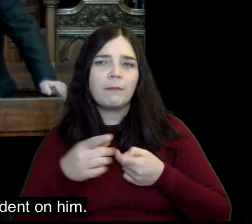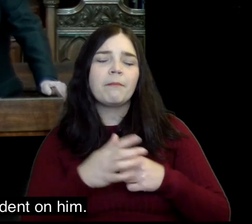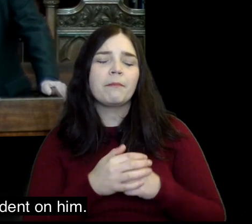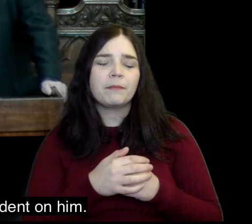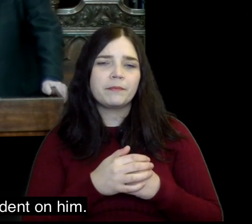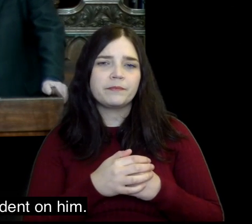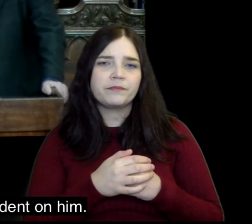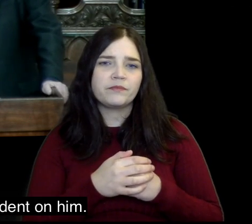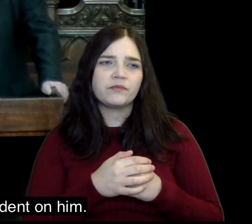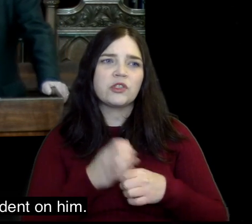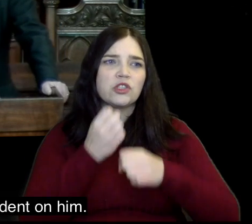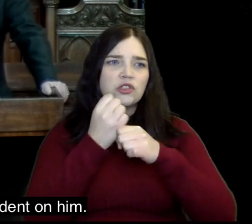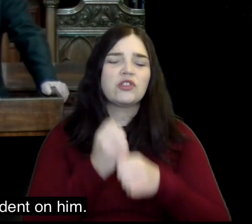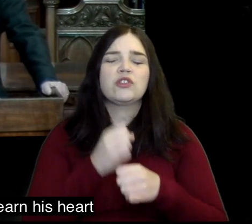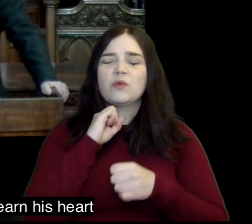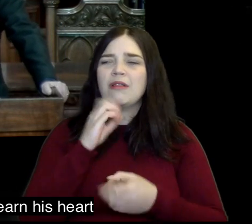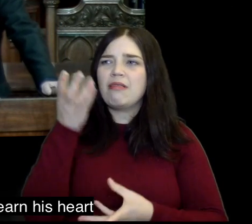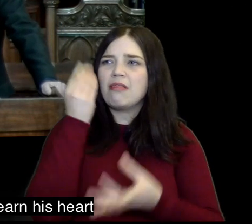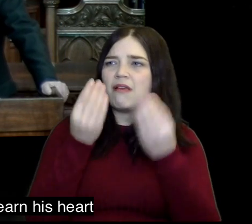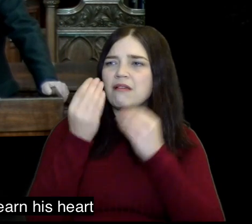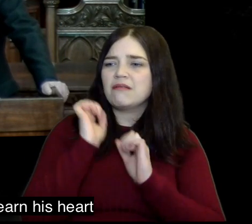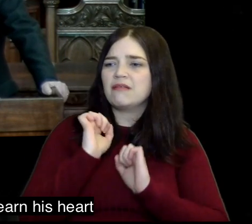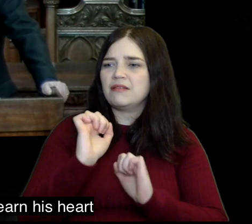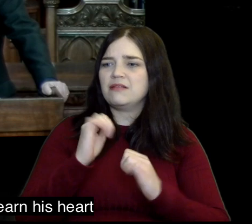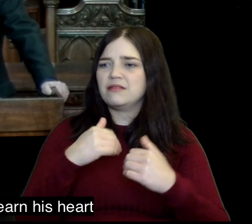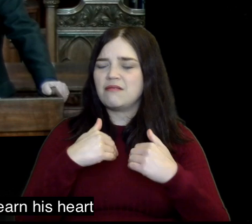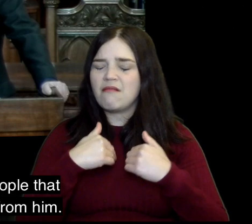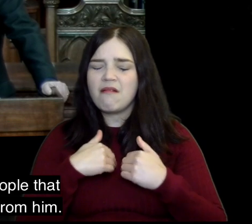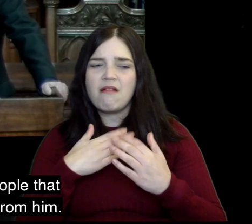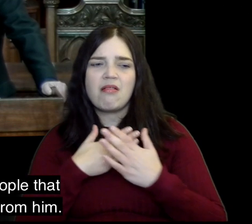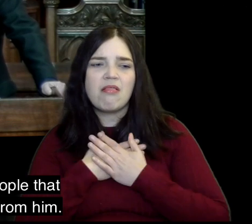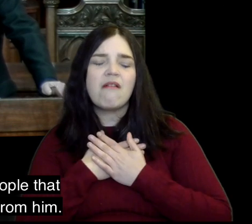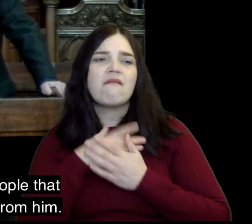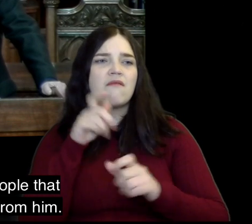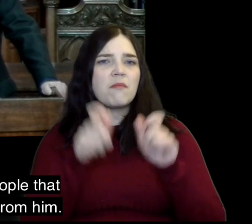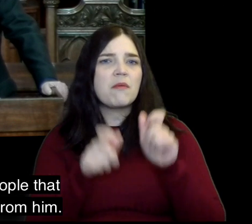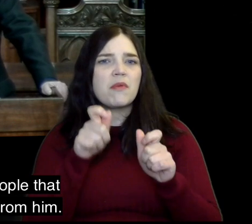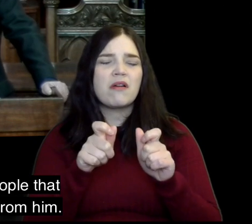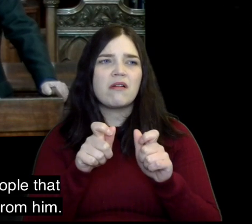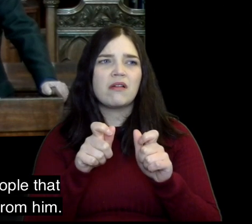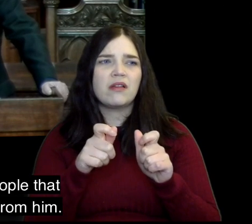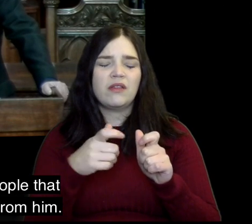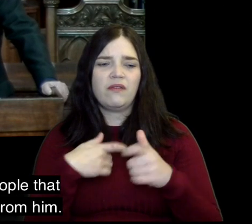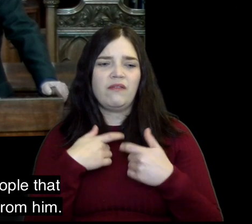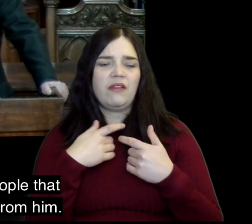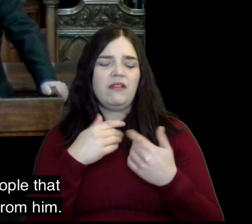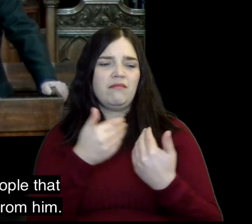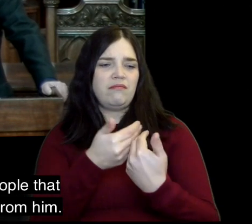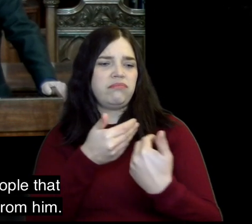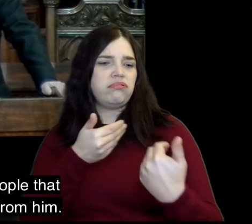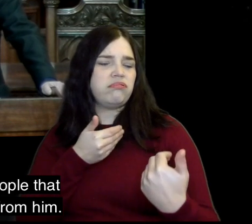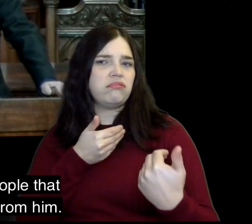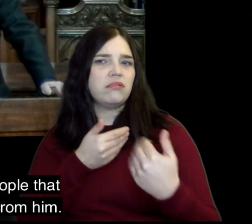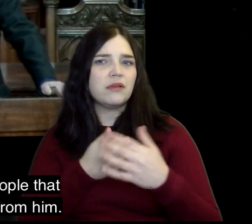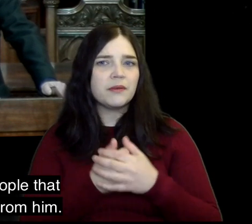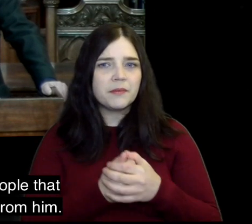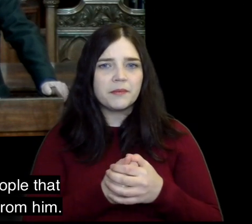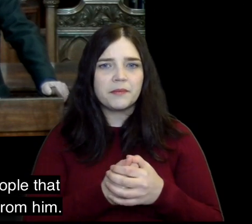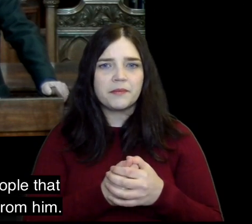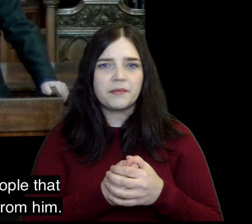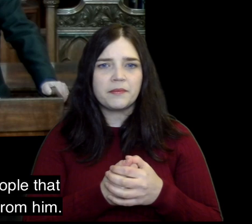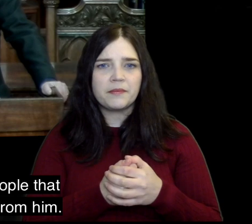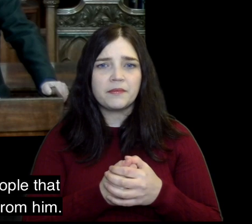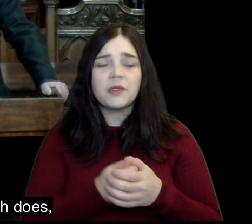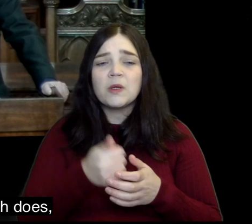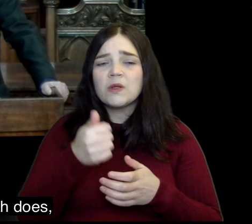he needs a church that's going to be dependent on him a church that's going to learn his heart and his love for people that seem